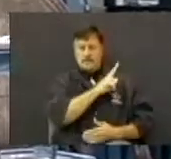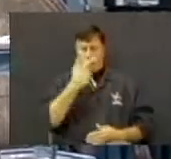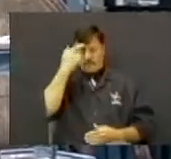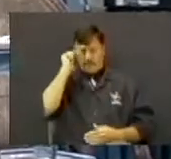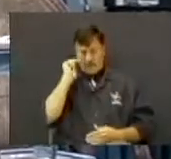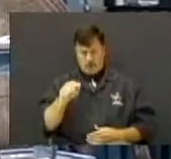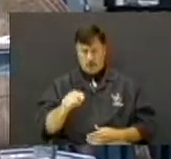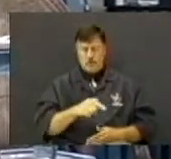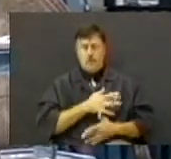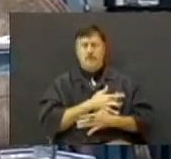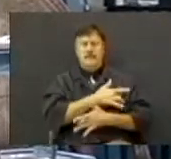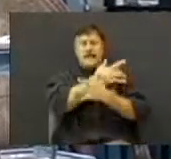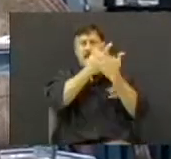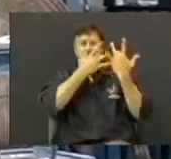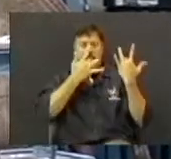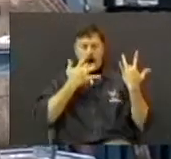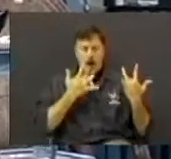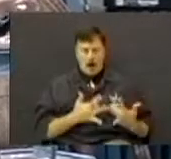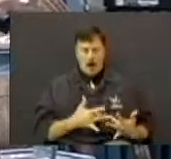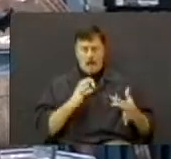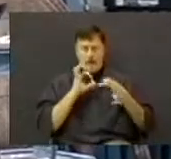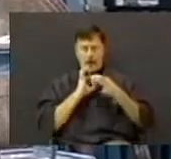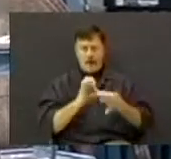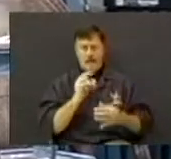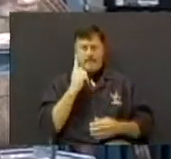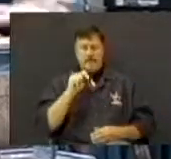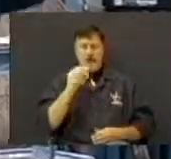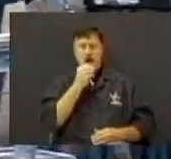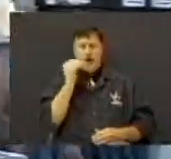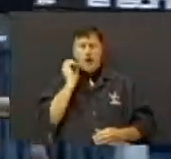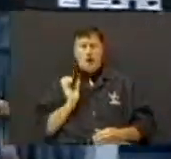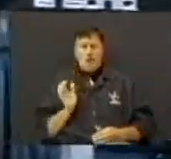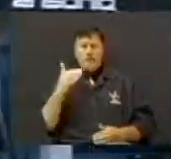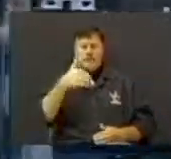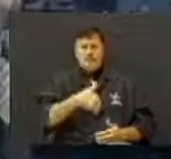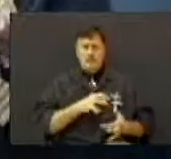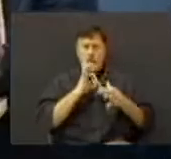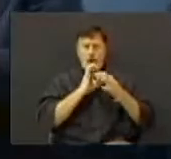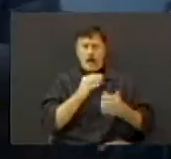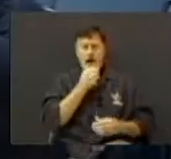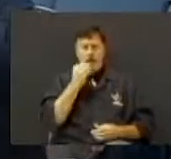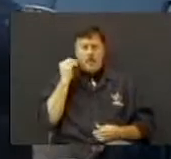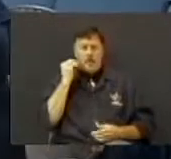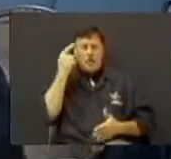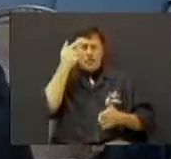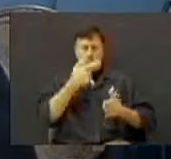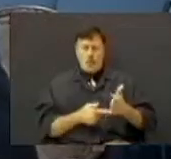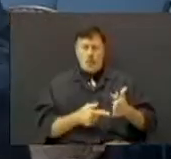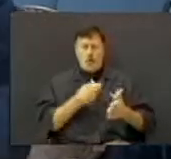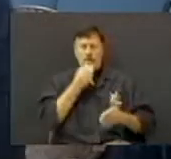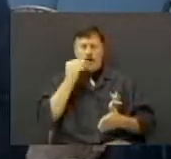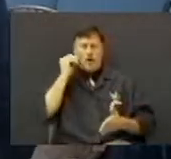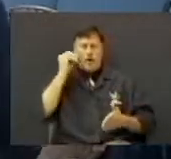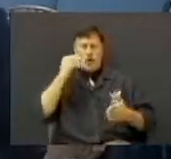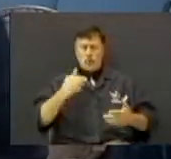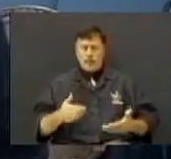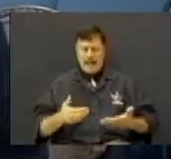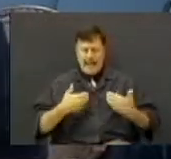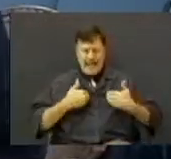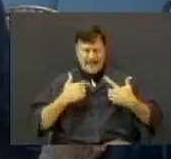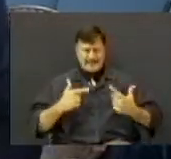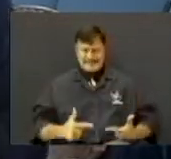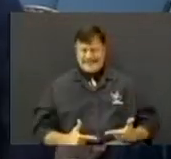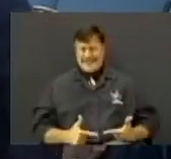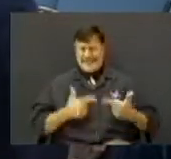You're the heart of the home. You're the soul of the home. You're really what gives the home its life. Come on, somebody